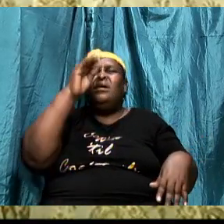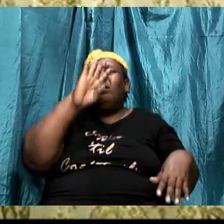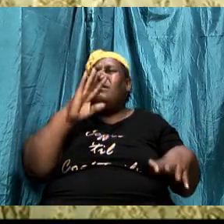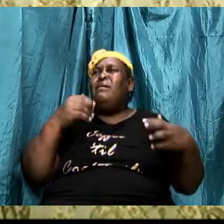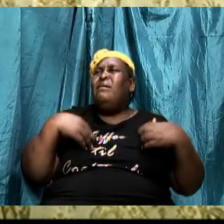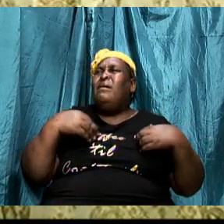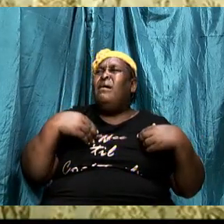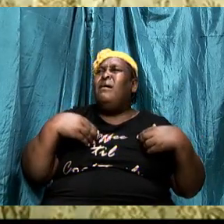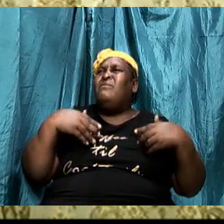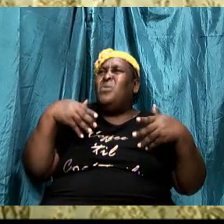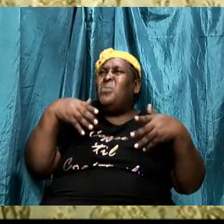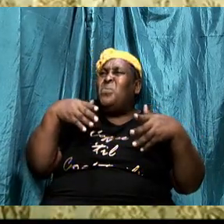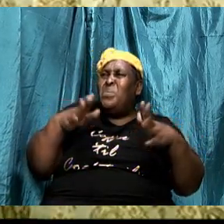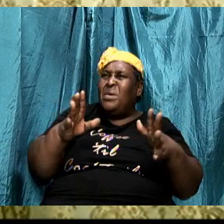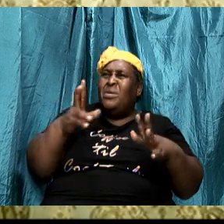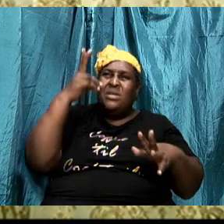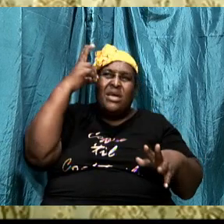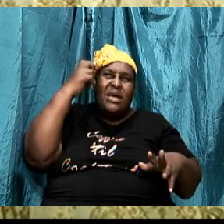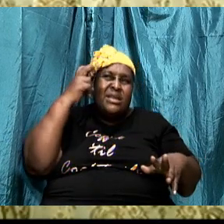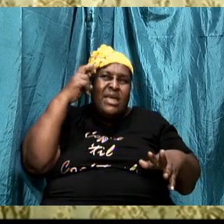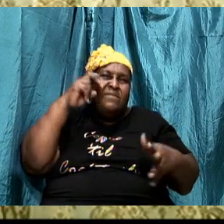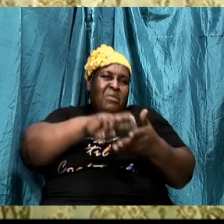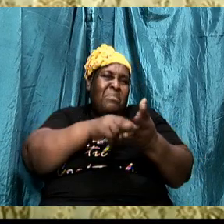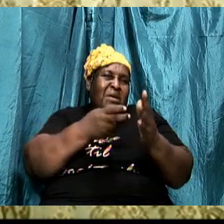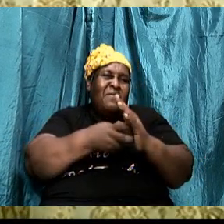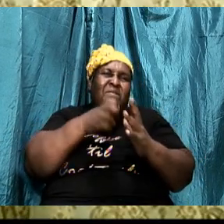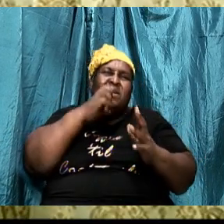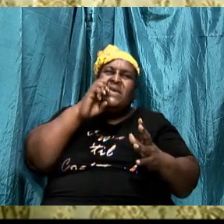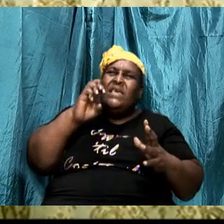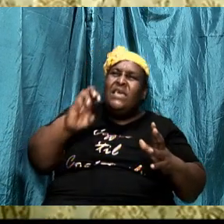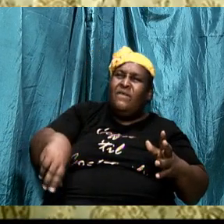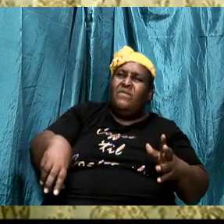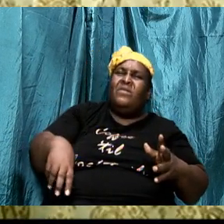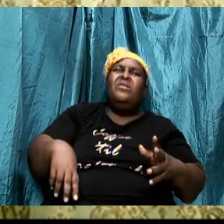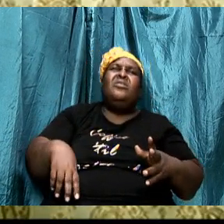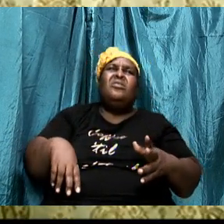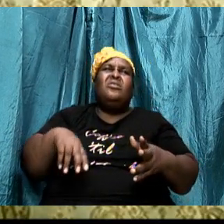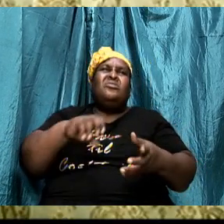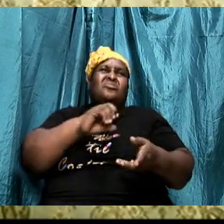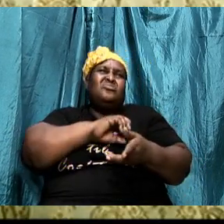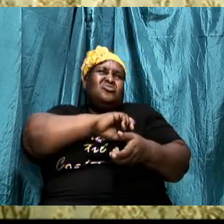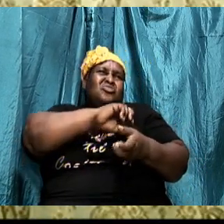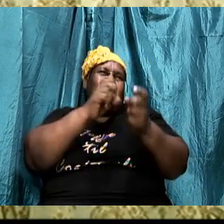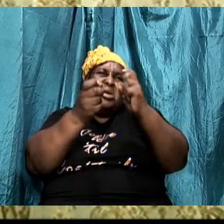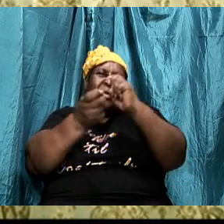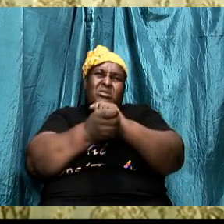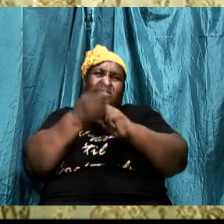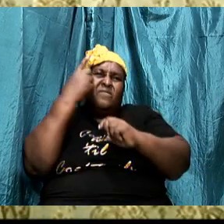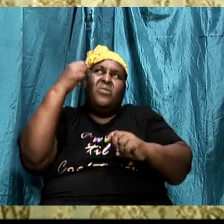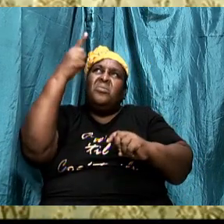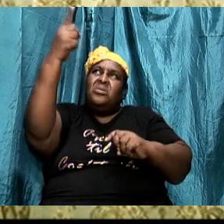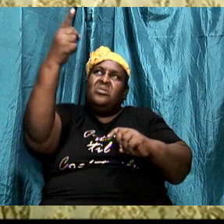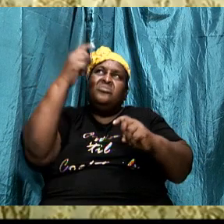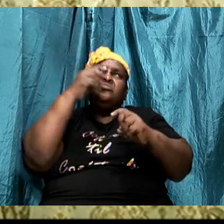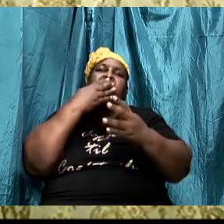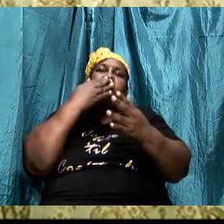adversary meant for evil to accomplish his own will. When the adversary say yes, I get him now,